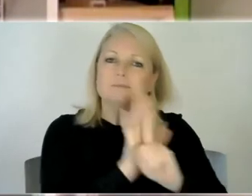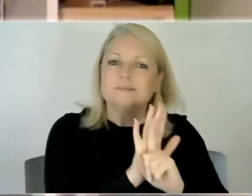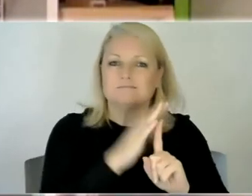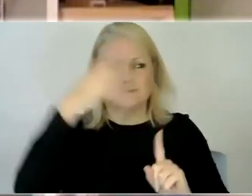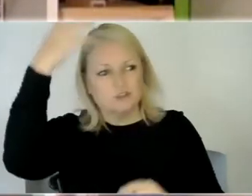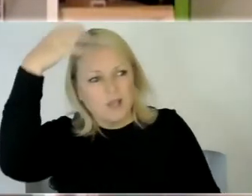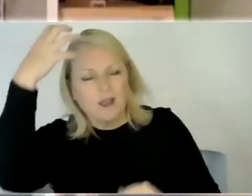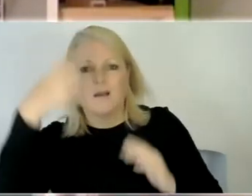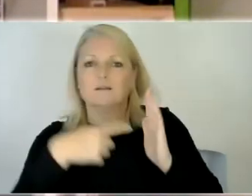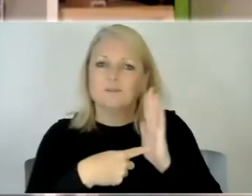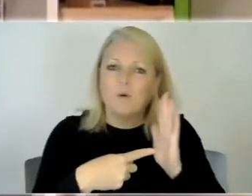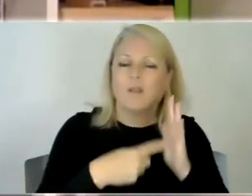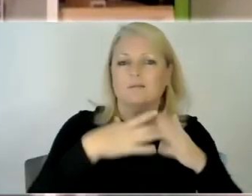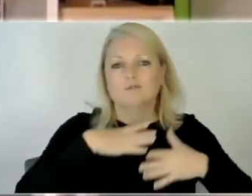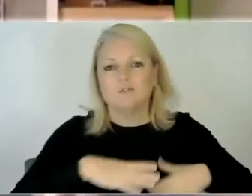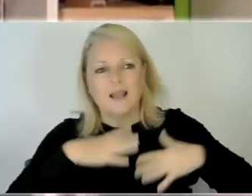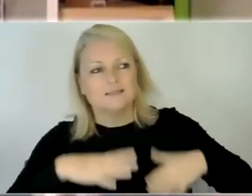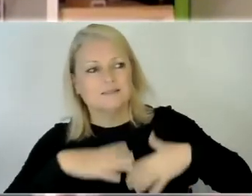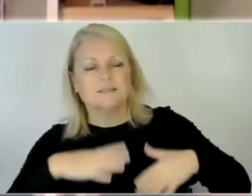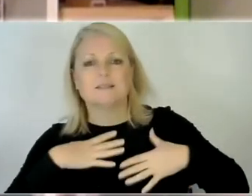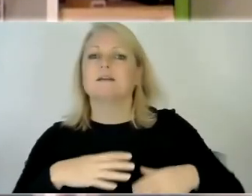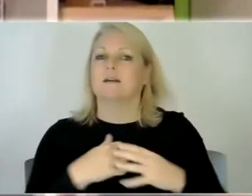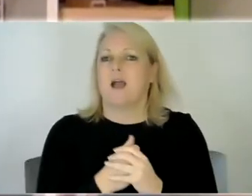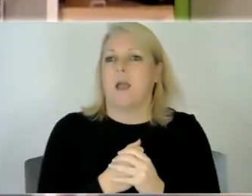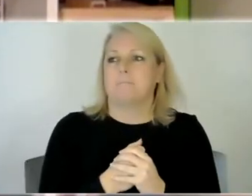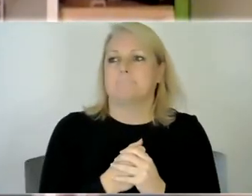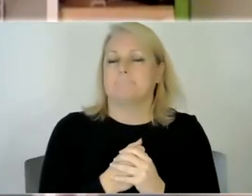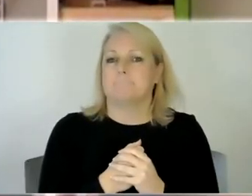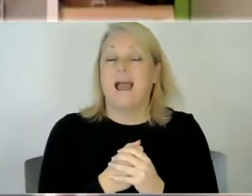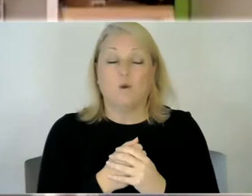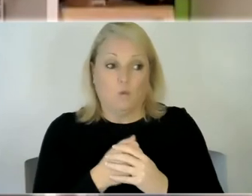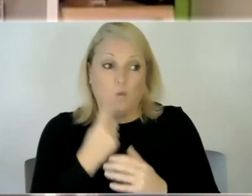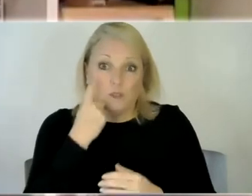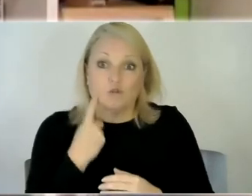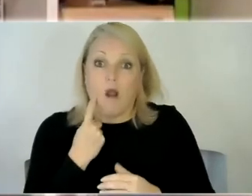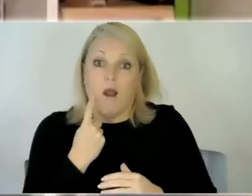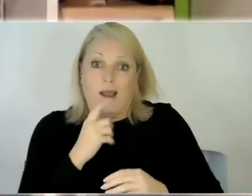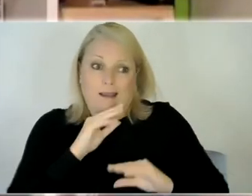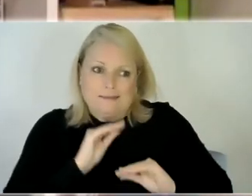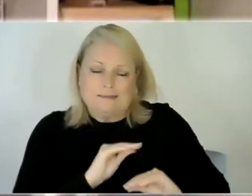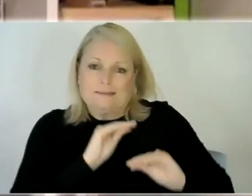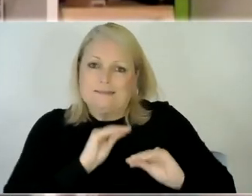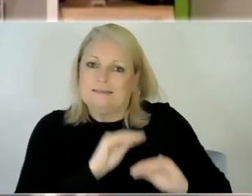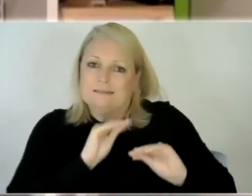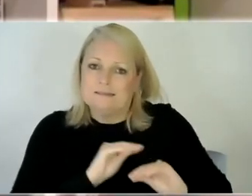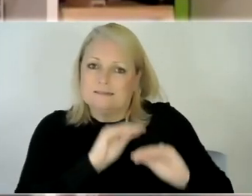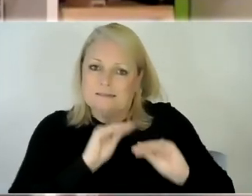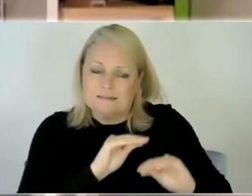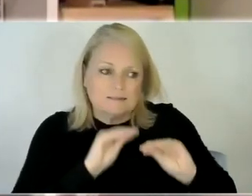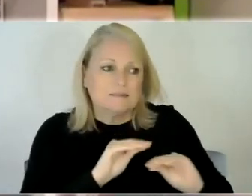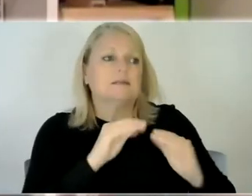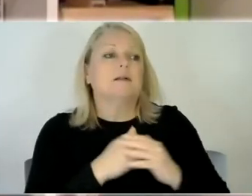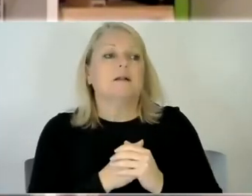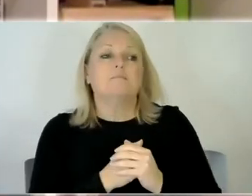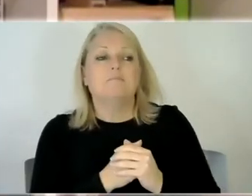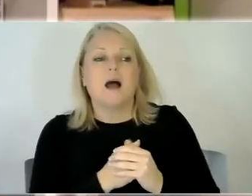and and and that'd be something that you know we can well we are working on but that we we get through in the next couple